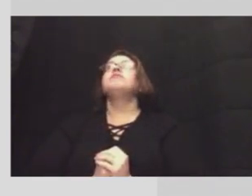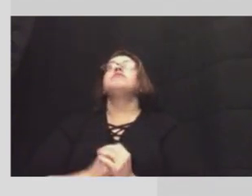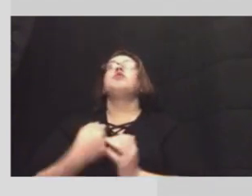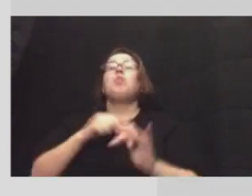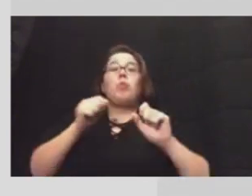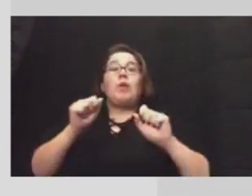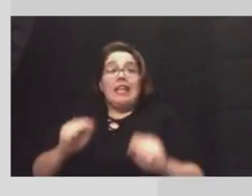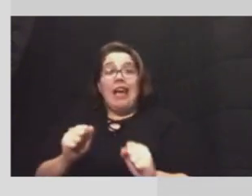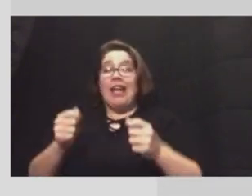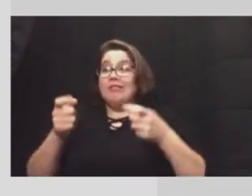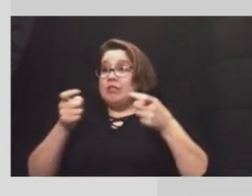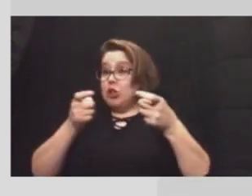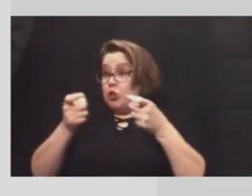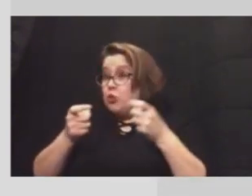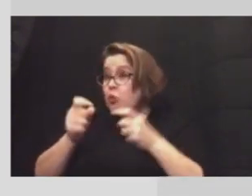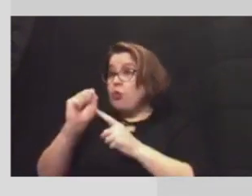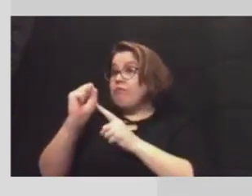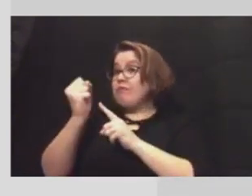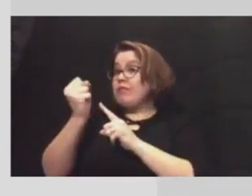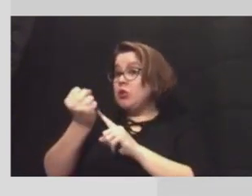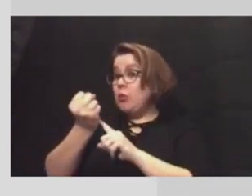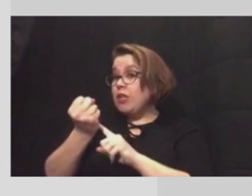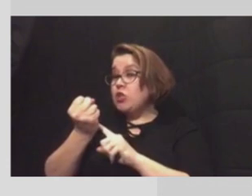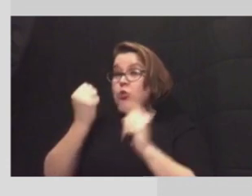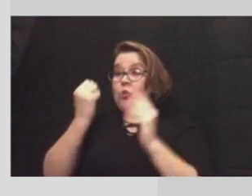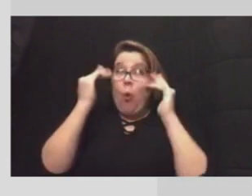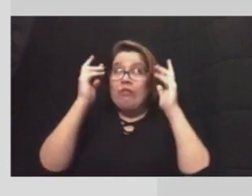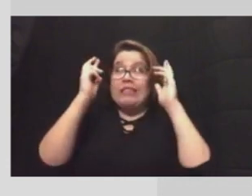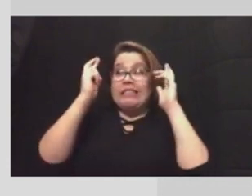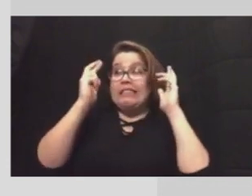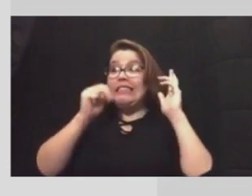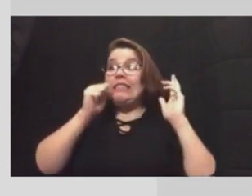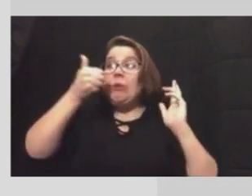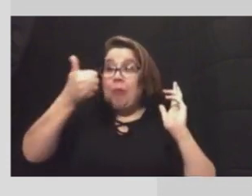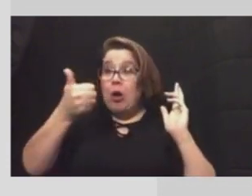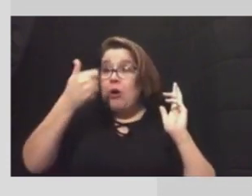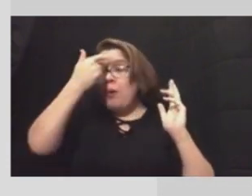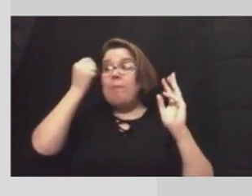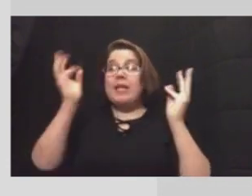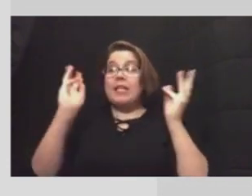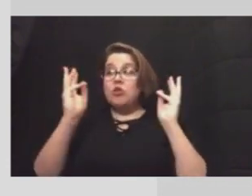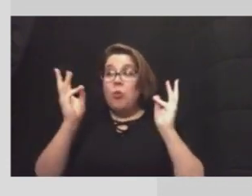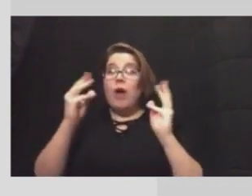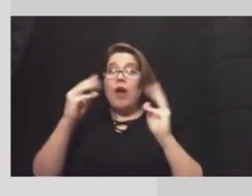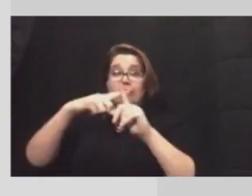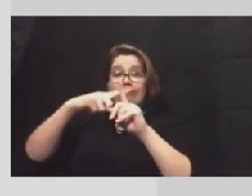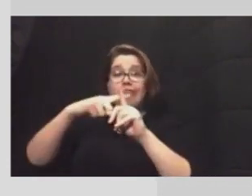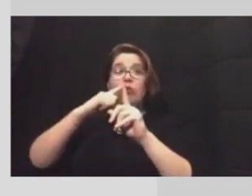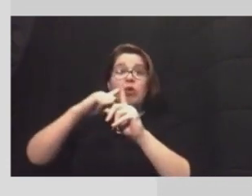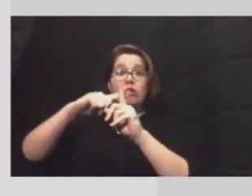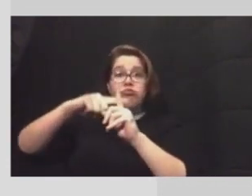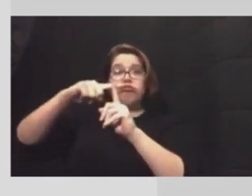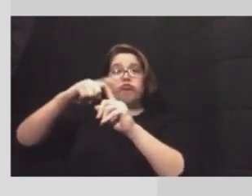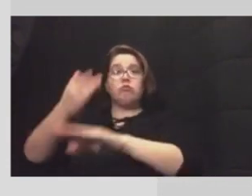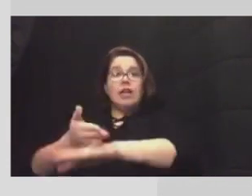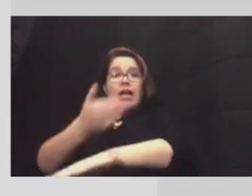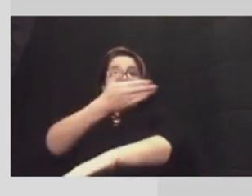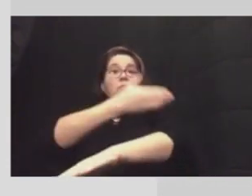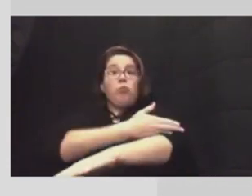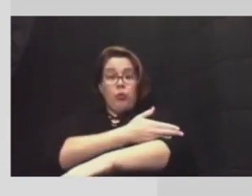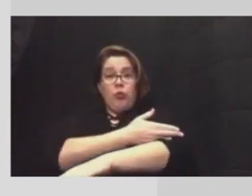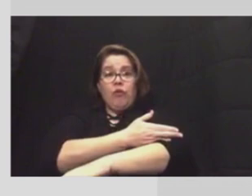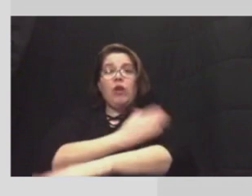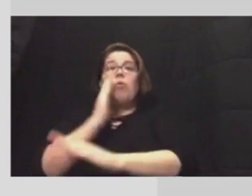control uh of this uh tomorrow hopefully because of the weather improving and the temperature being above